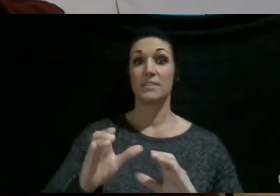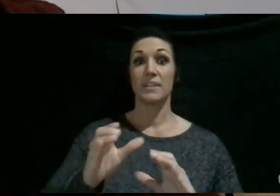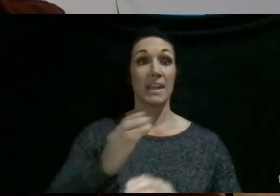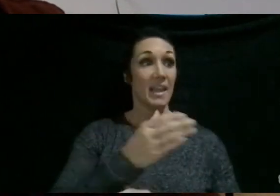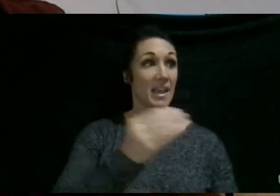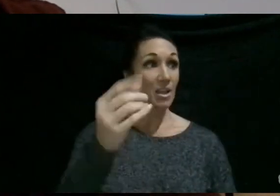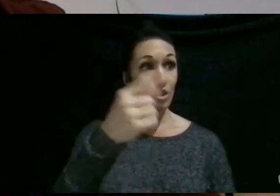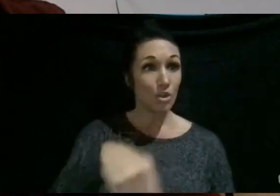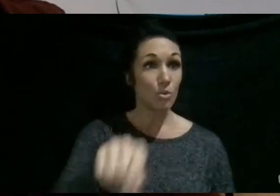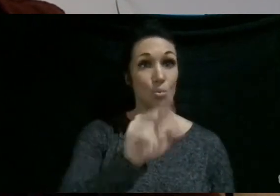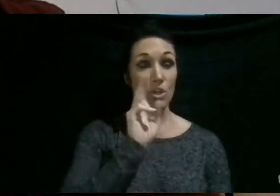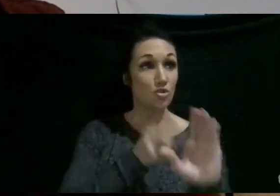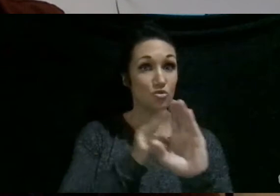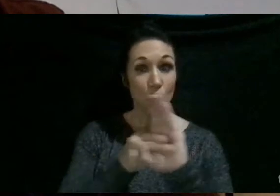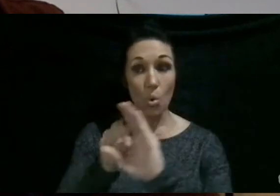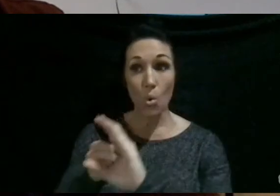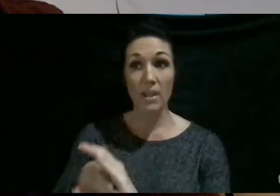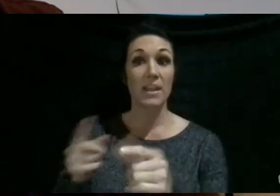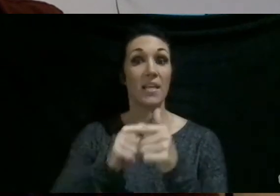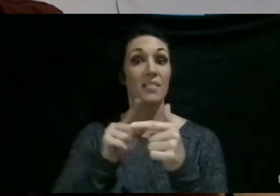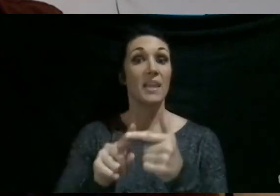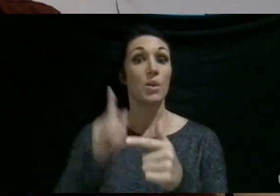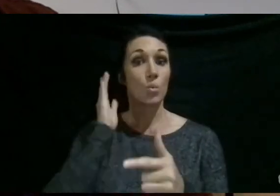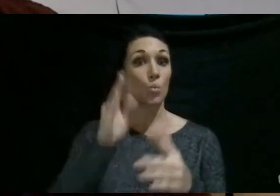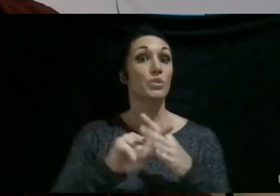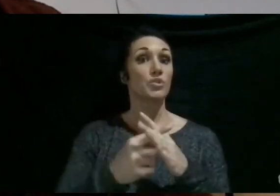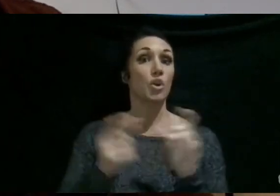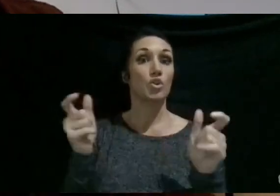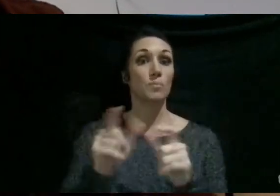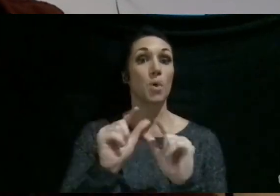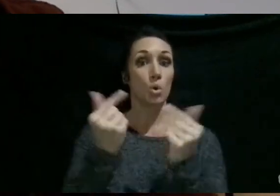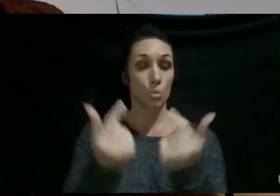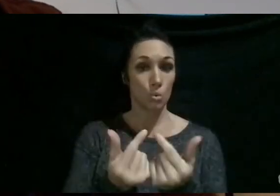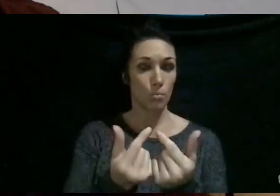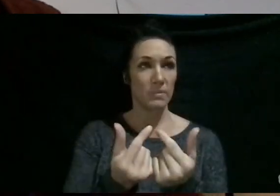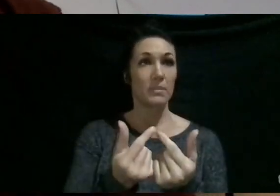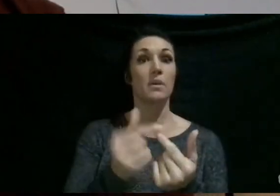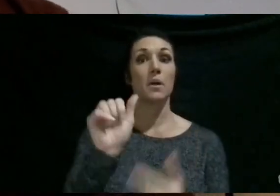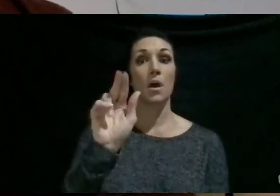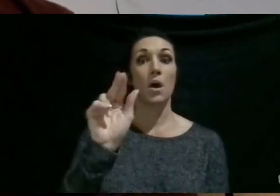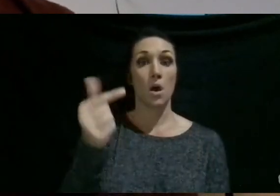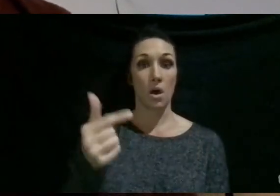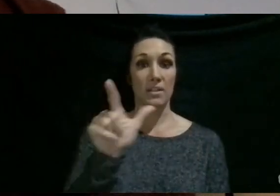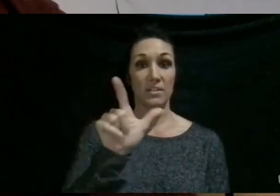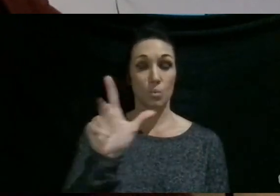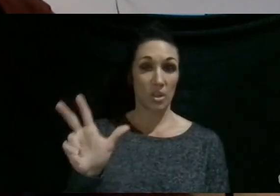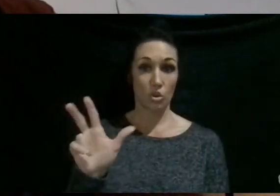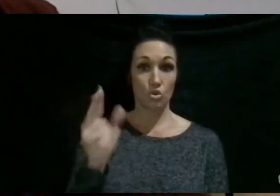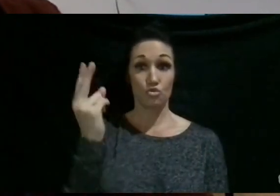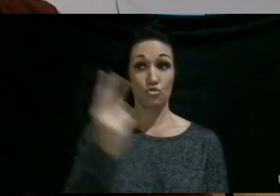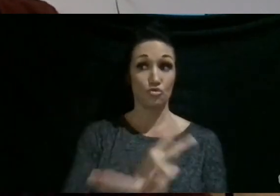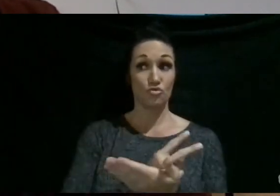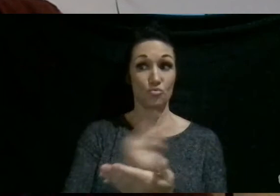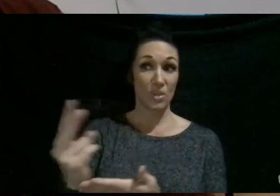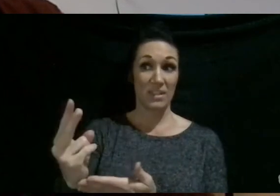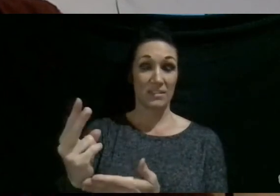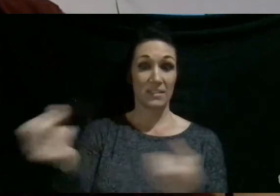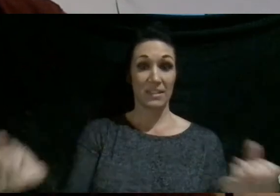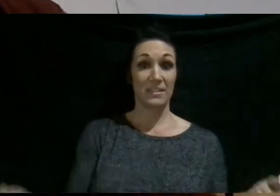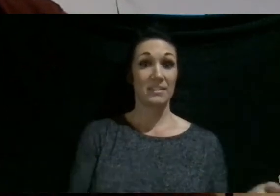to sit in on them. And then we're going to be launching small groups on the 23rd of August. So you have two weeks, several